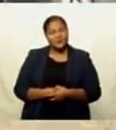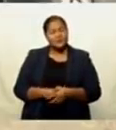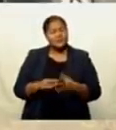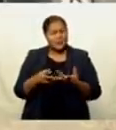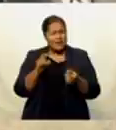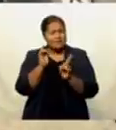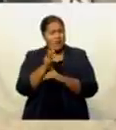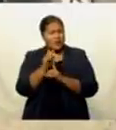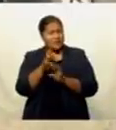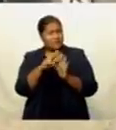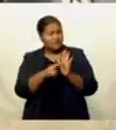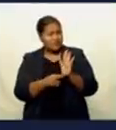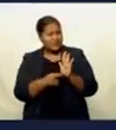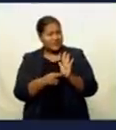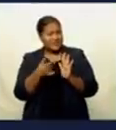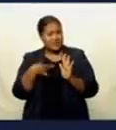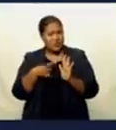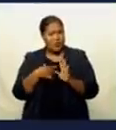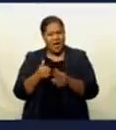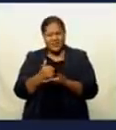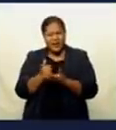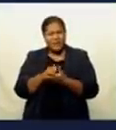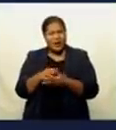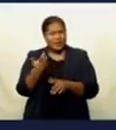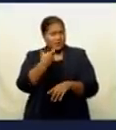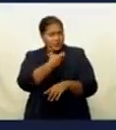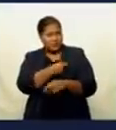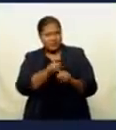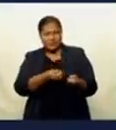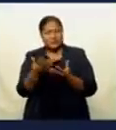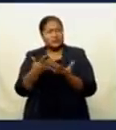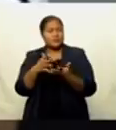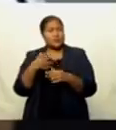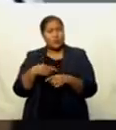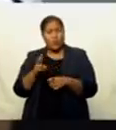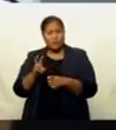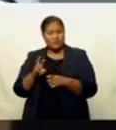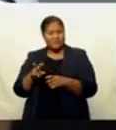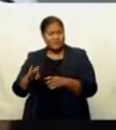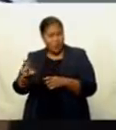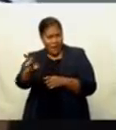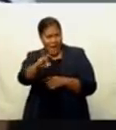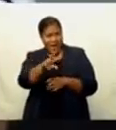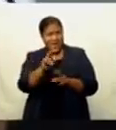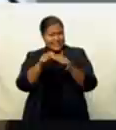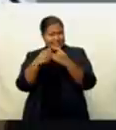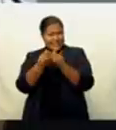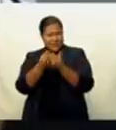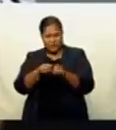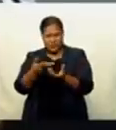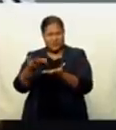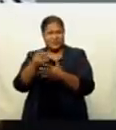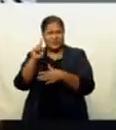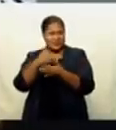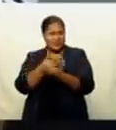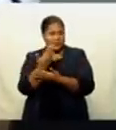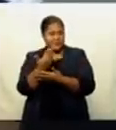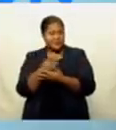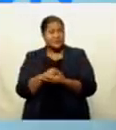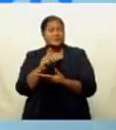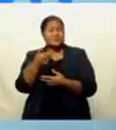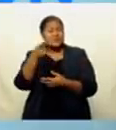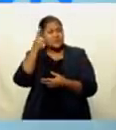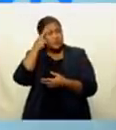rules are impacting the number of vaccination that the mobile teams are able to administer in a day. For obvious reasons, because any